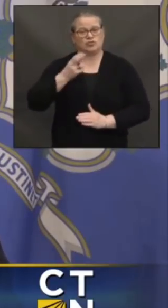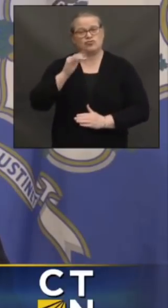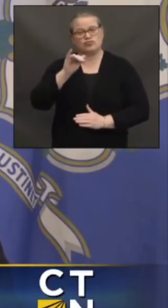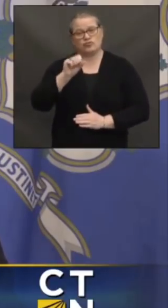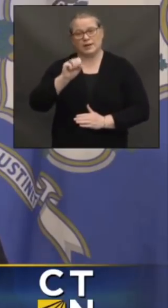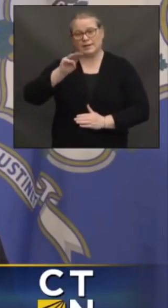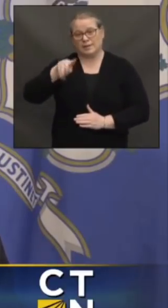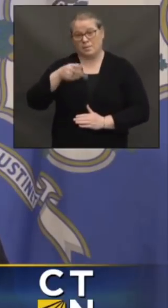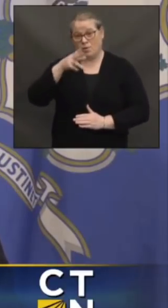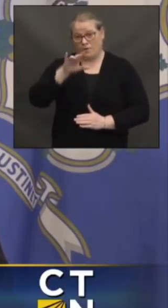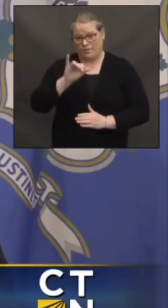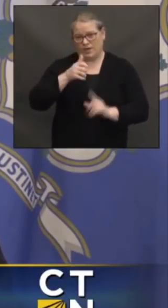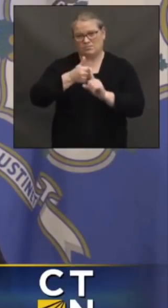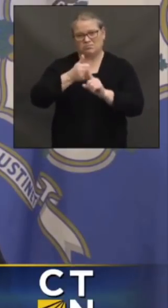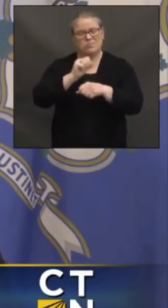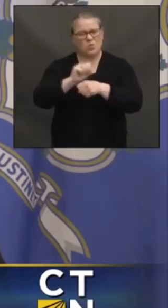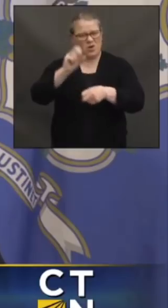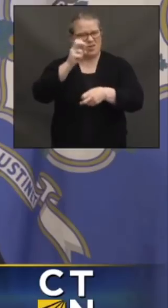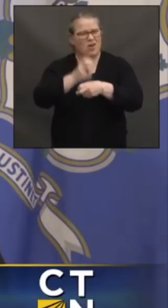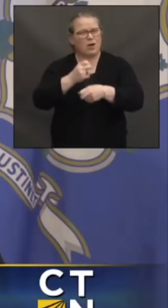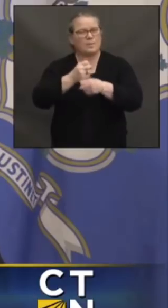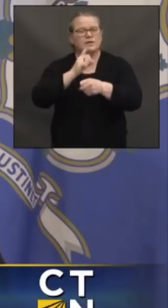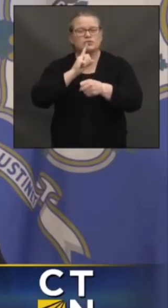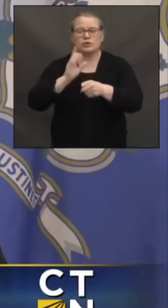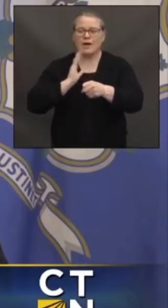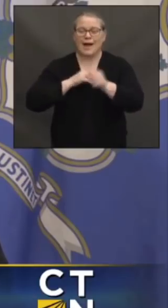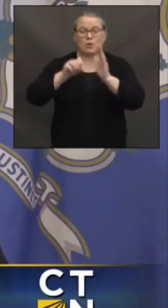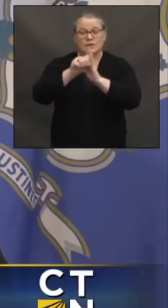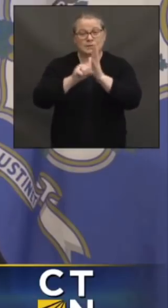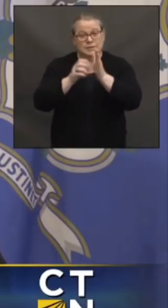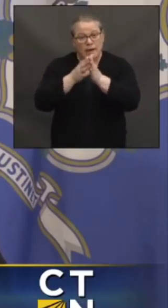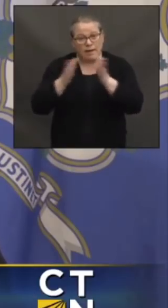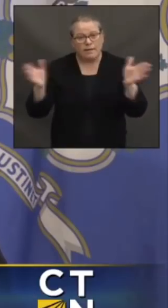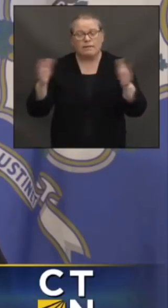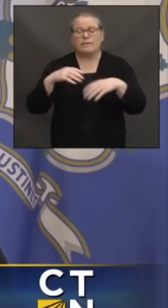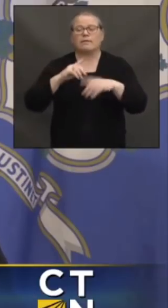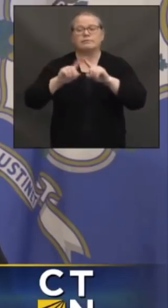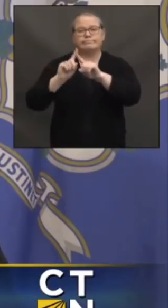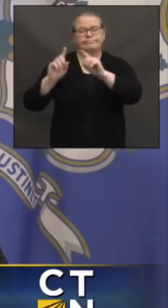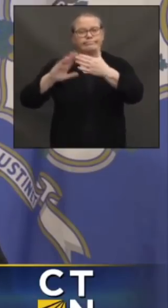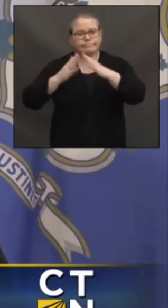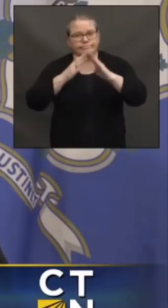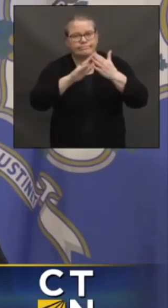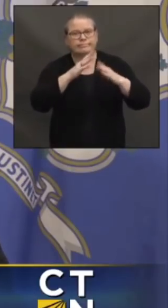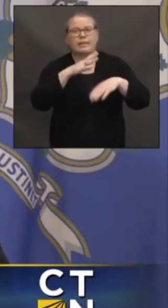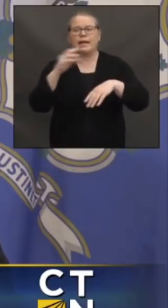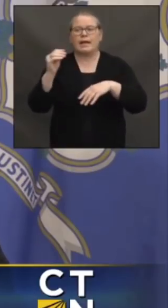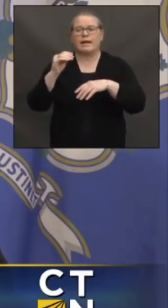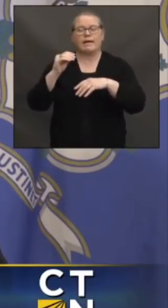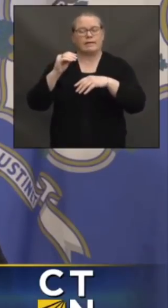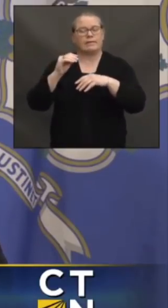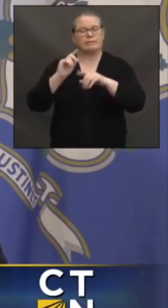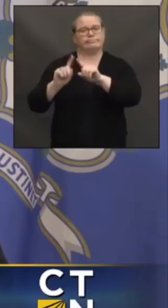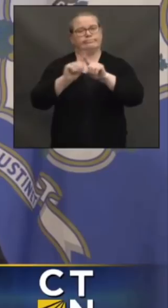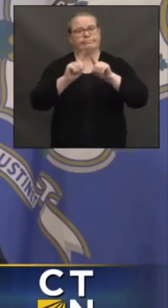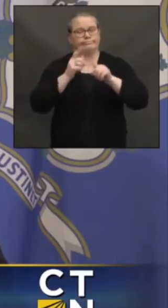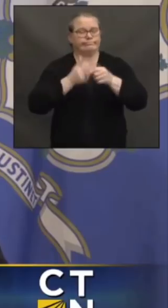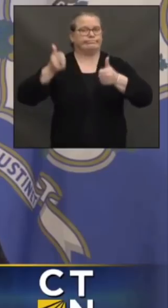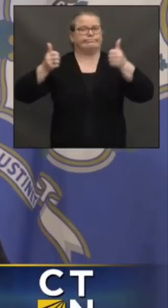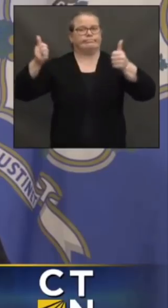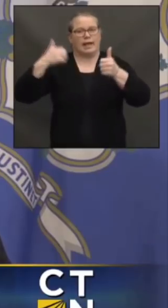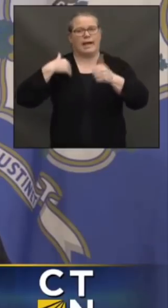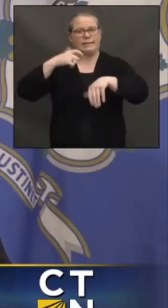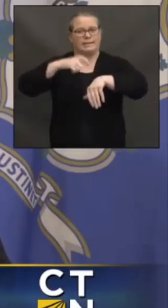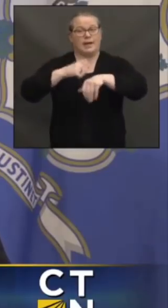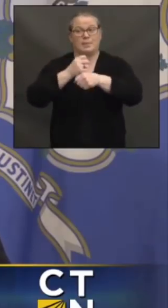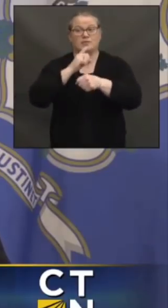our state municipalities and superintendents had the flexibility and time to make sure this money was really well spent,